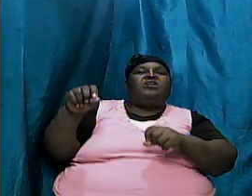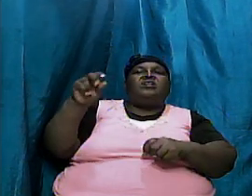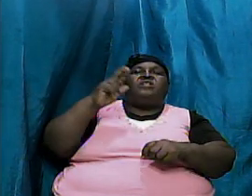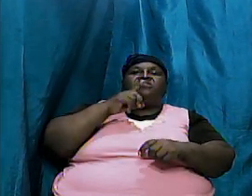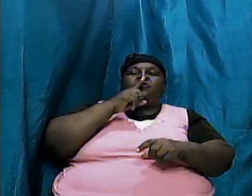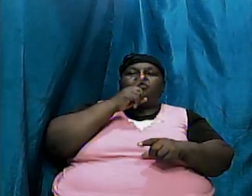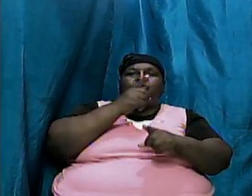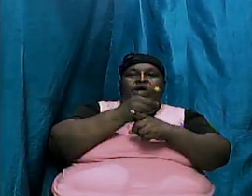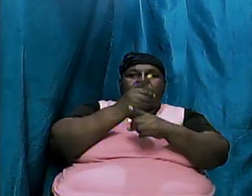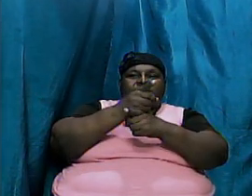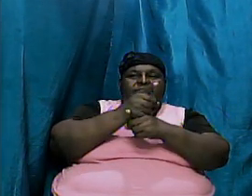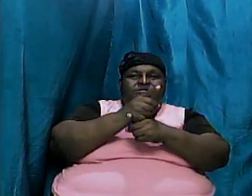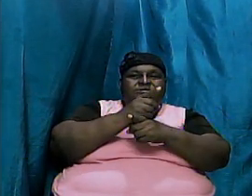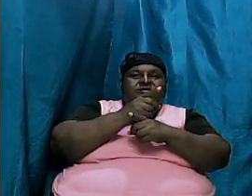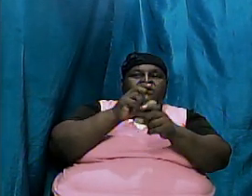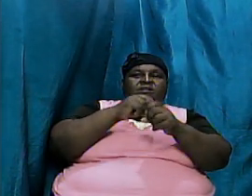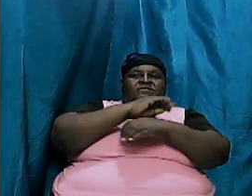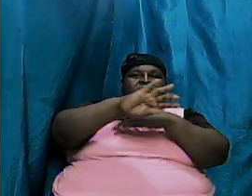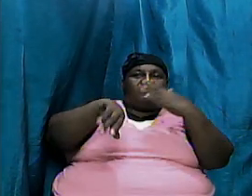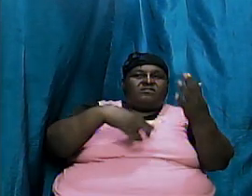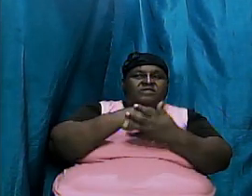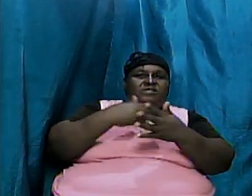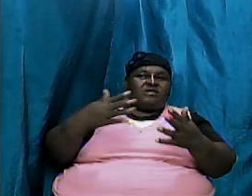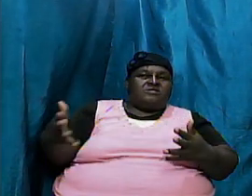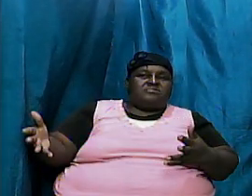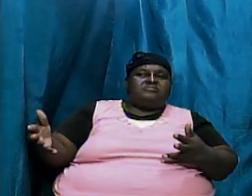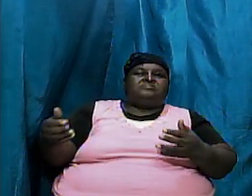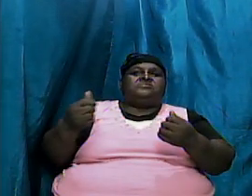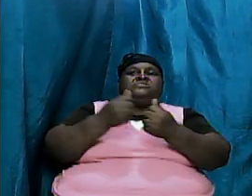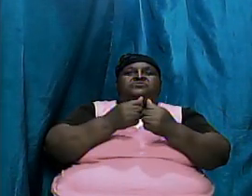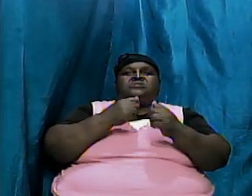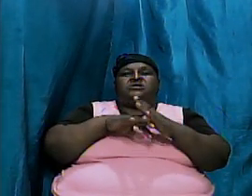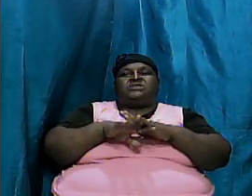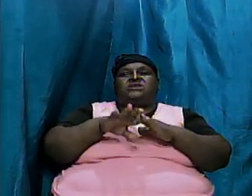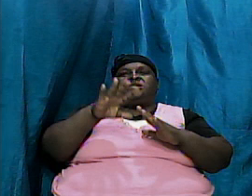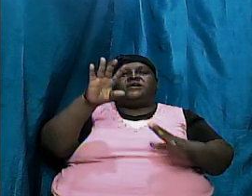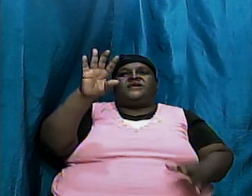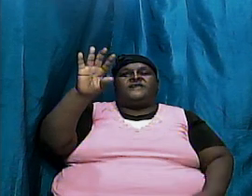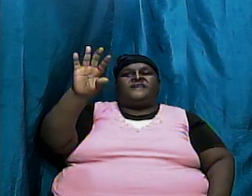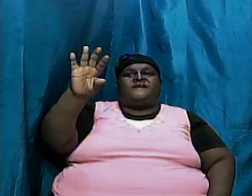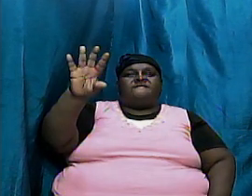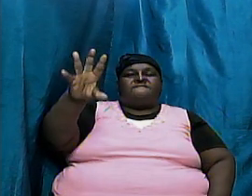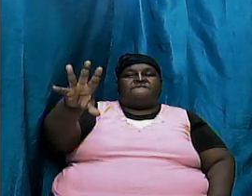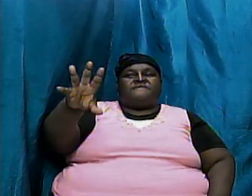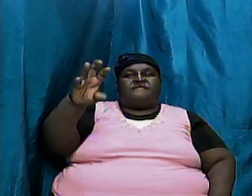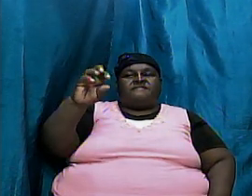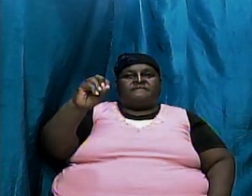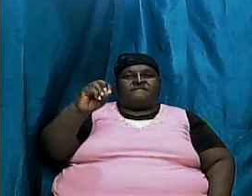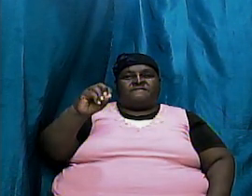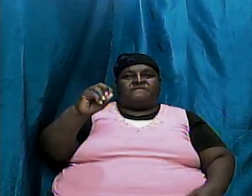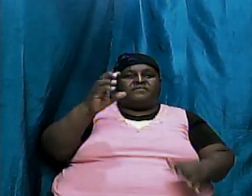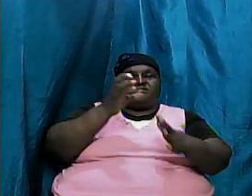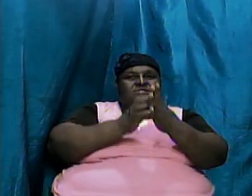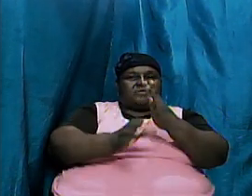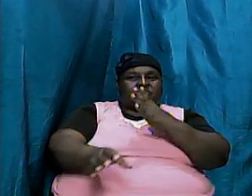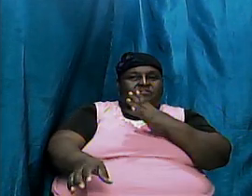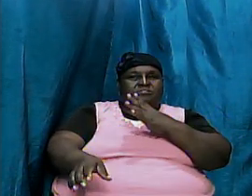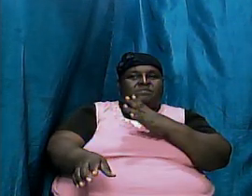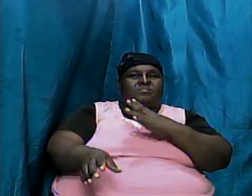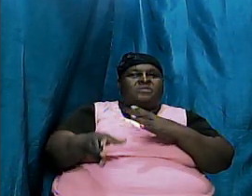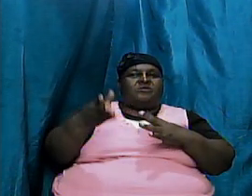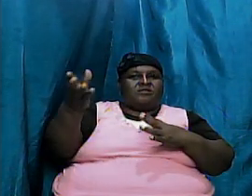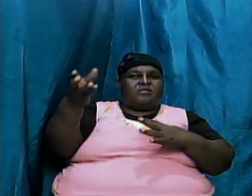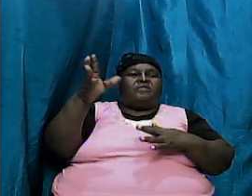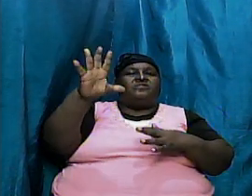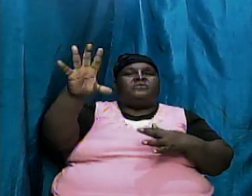origin of all things it has about 50 chapters and that those